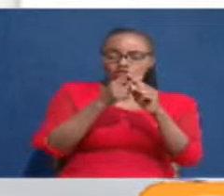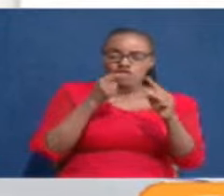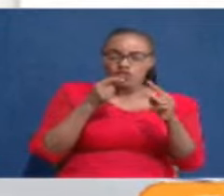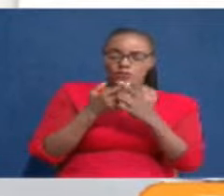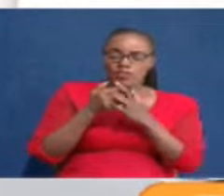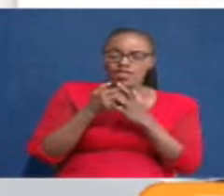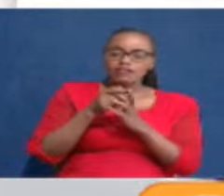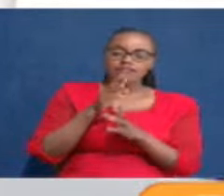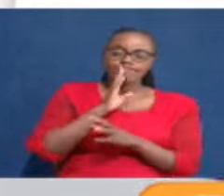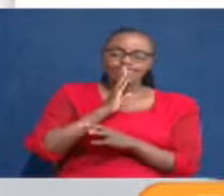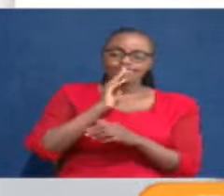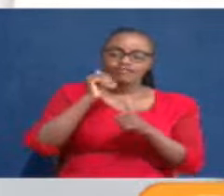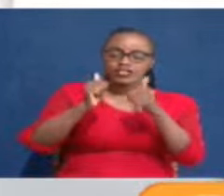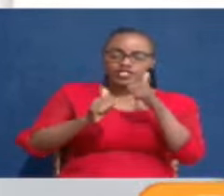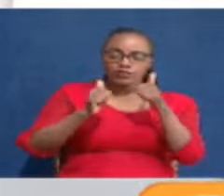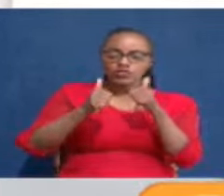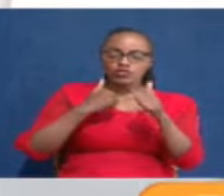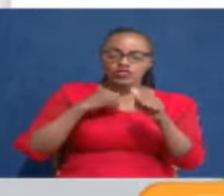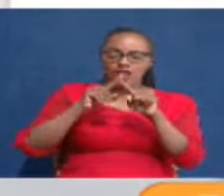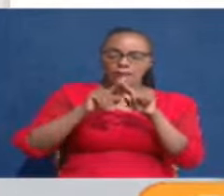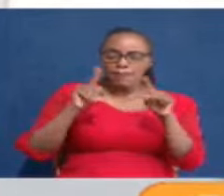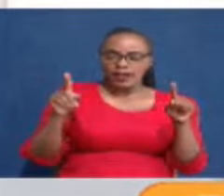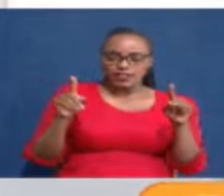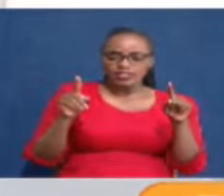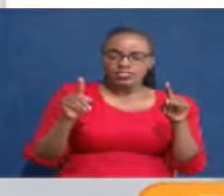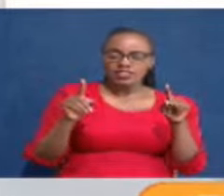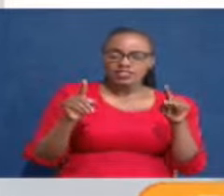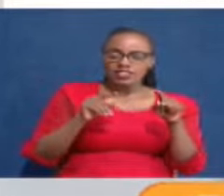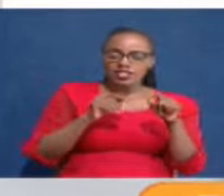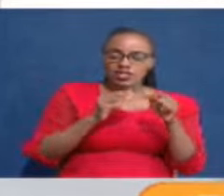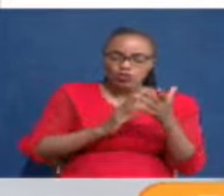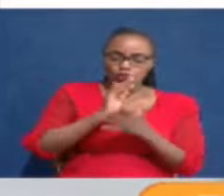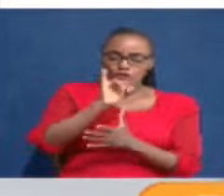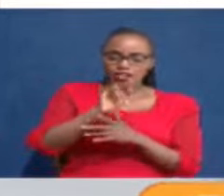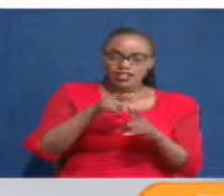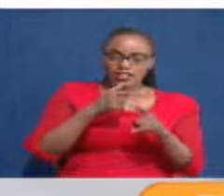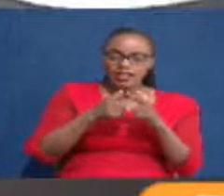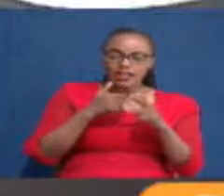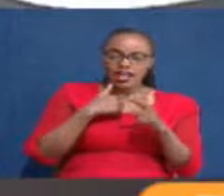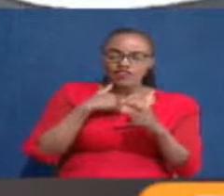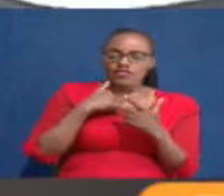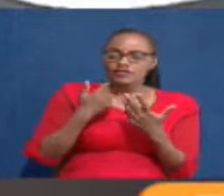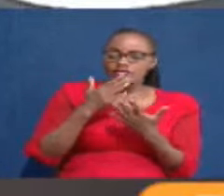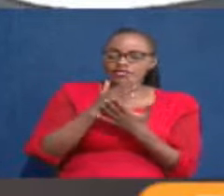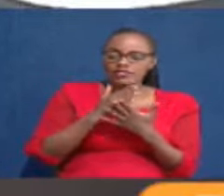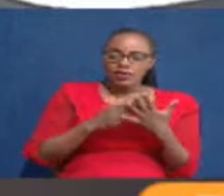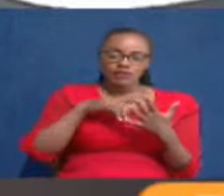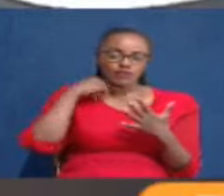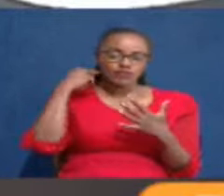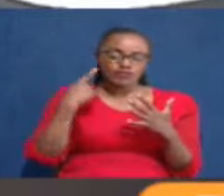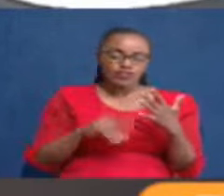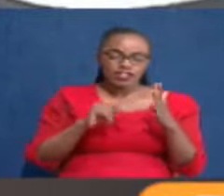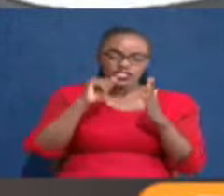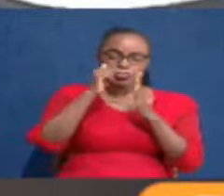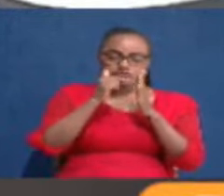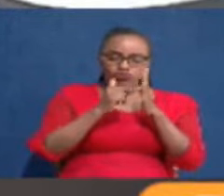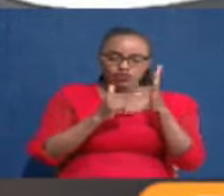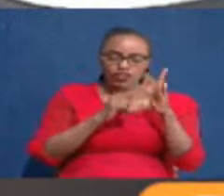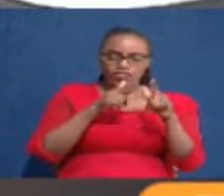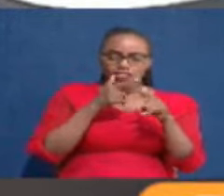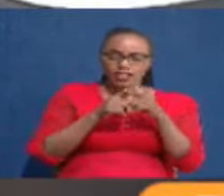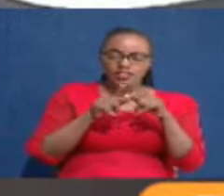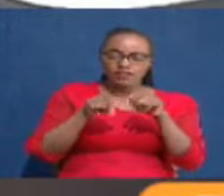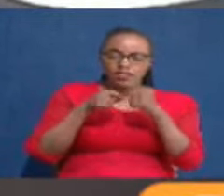commercial debt that we had undertaken. But in the midst of that, they had some rather stringent conditions, which some likened to the structural